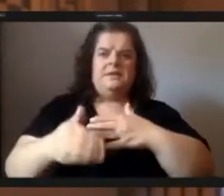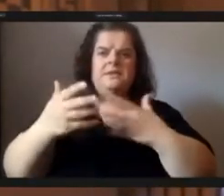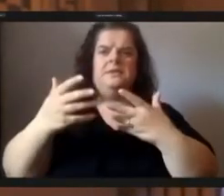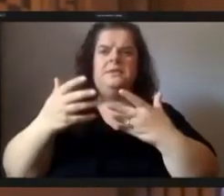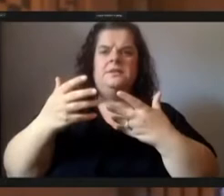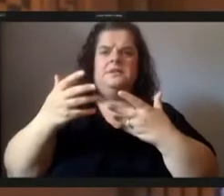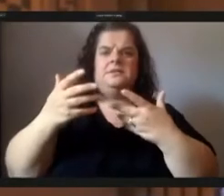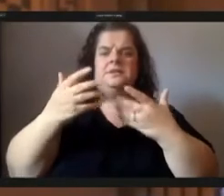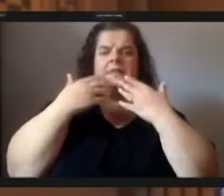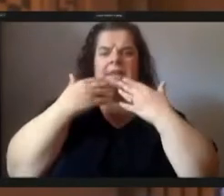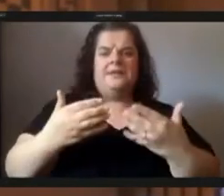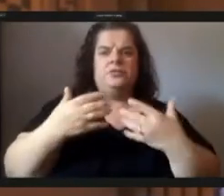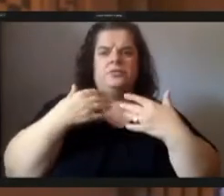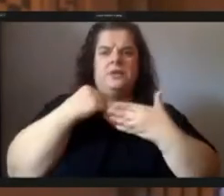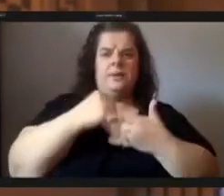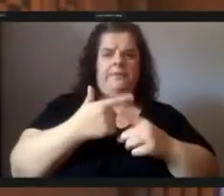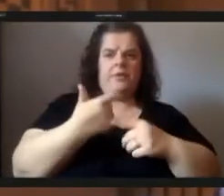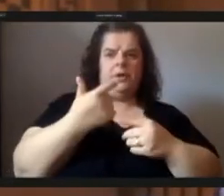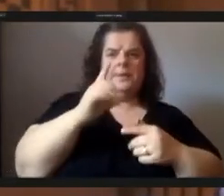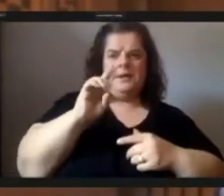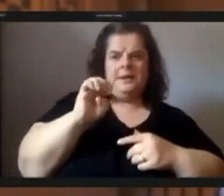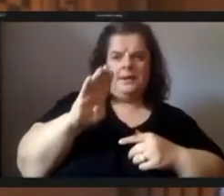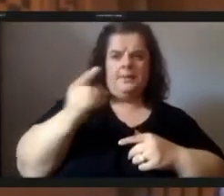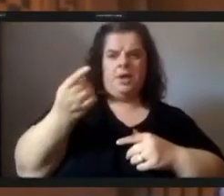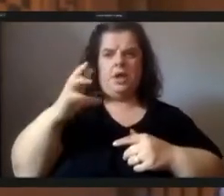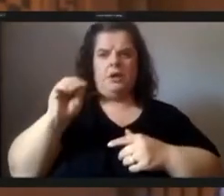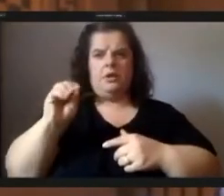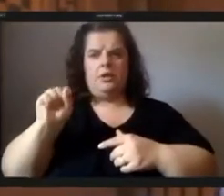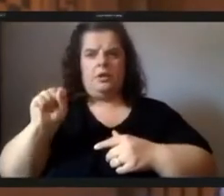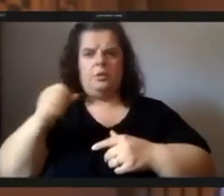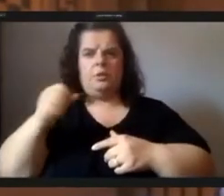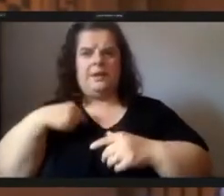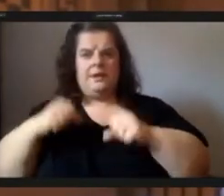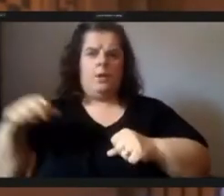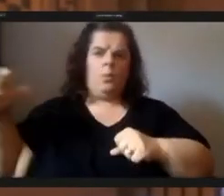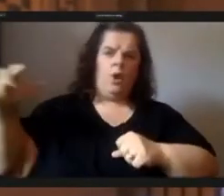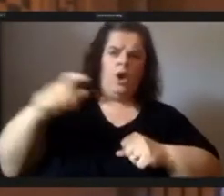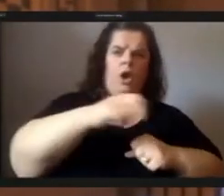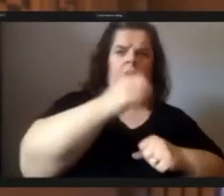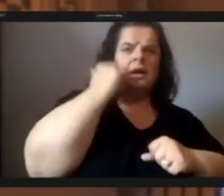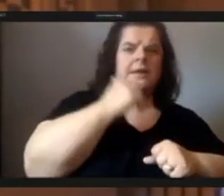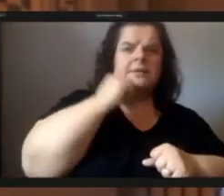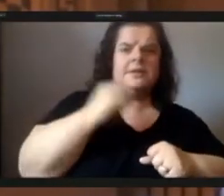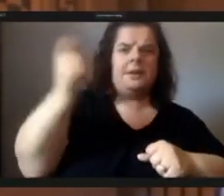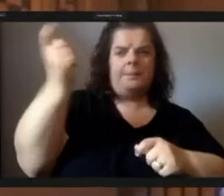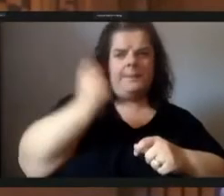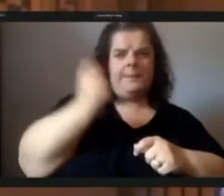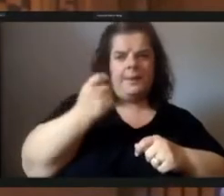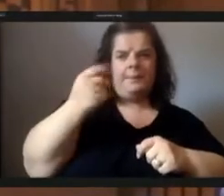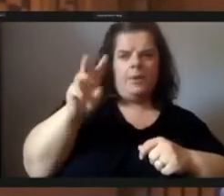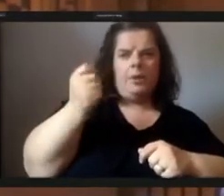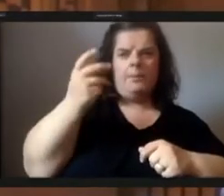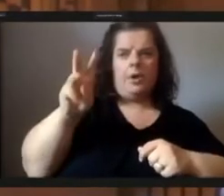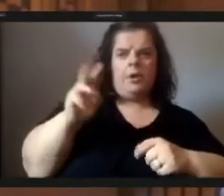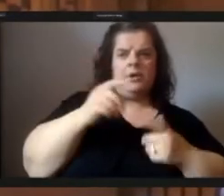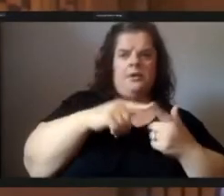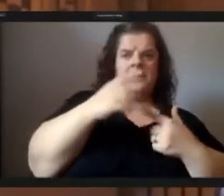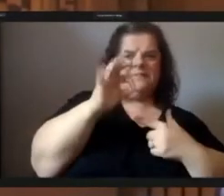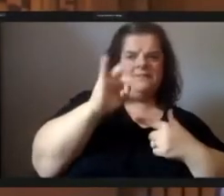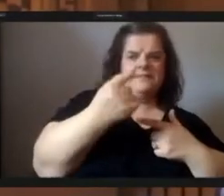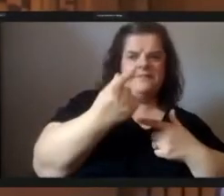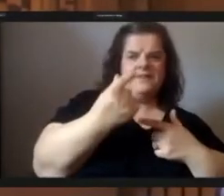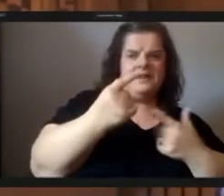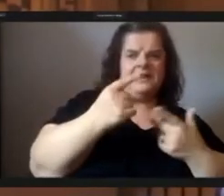um and you know i can walk down the street every day and just pick pawpaws figs uh cherries